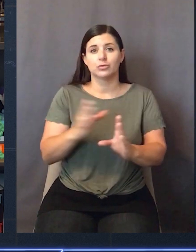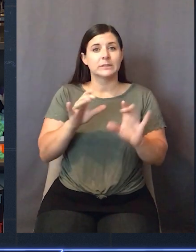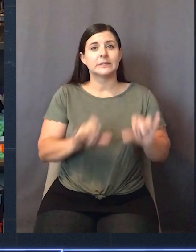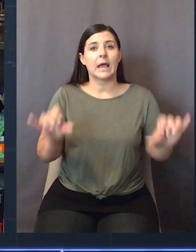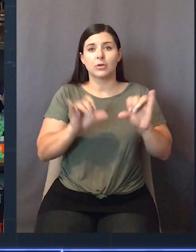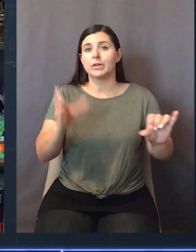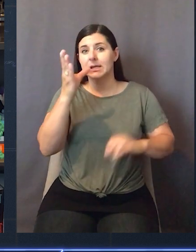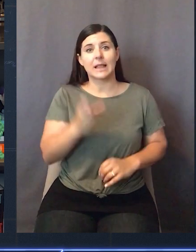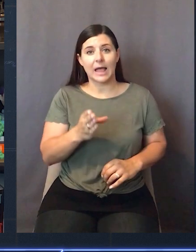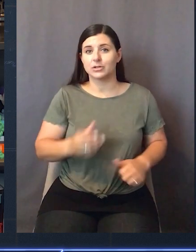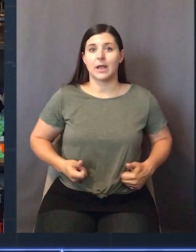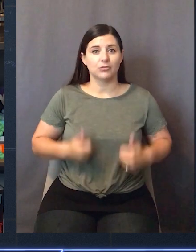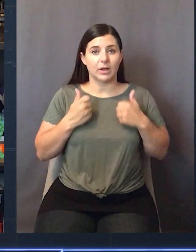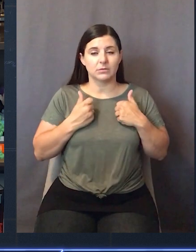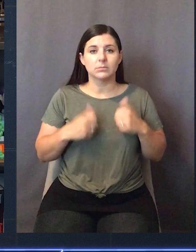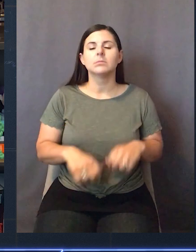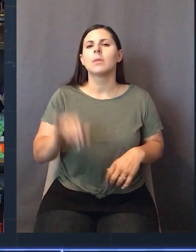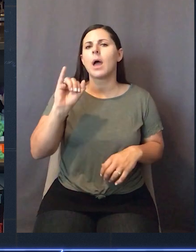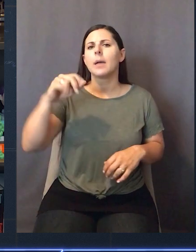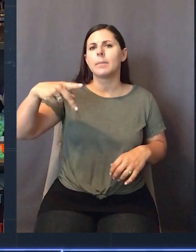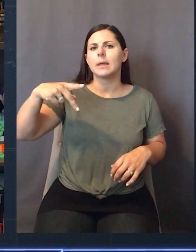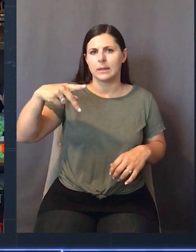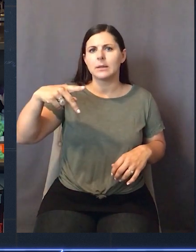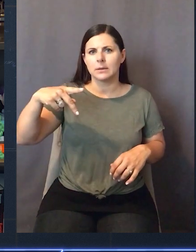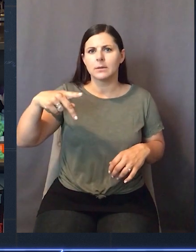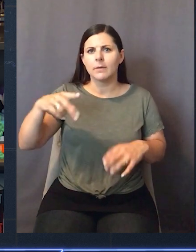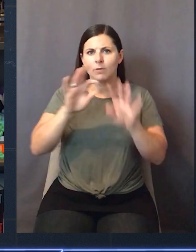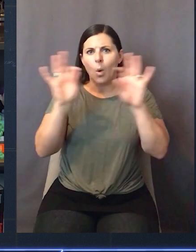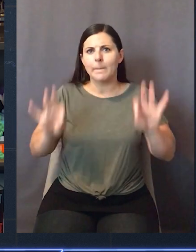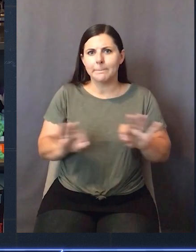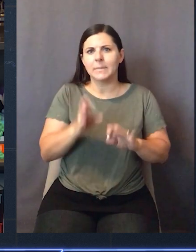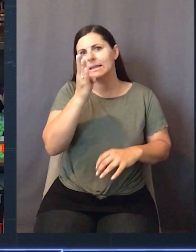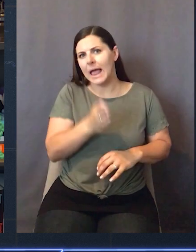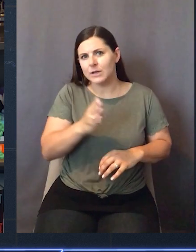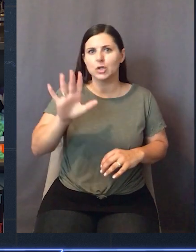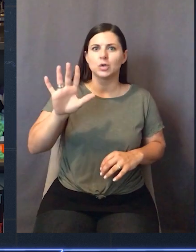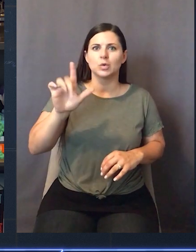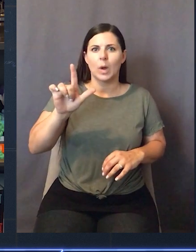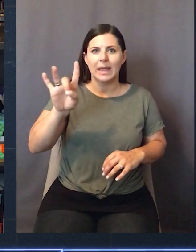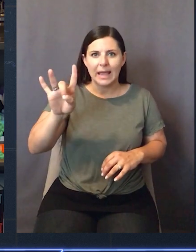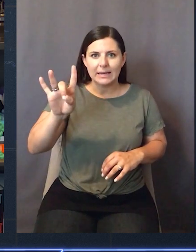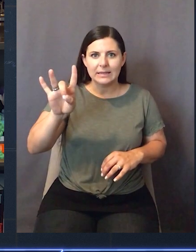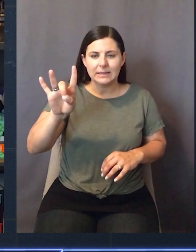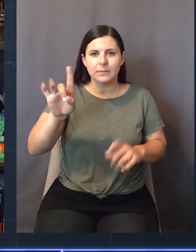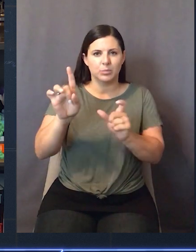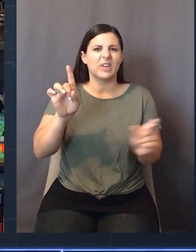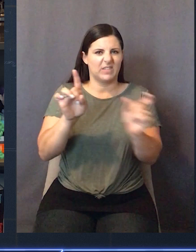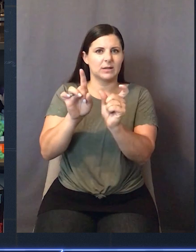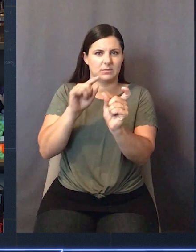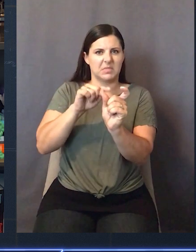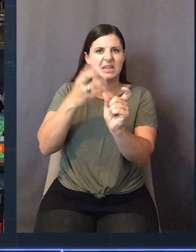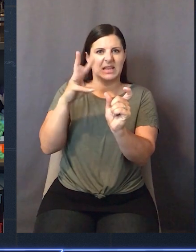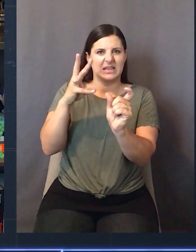the standard slash addressing. For an IPv4, you can specify a slash 28 prefix, so you can have up to